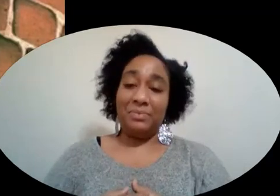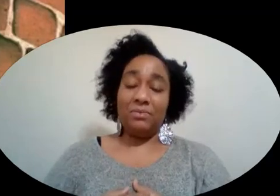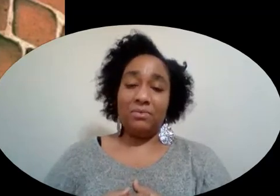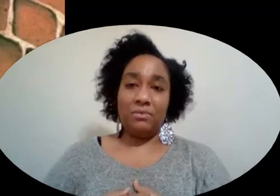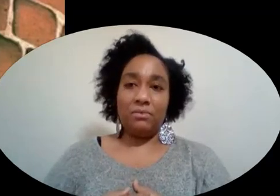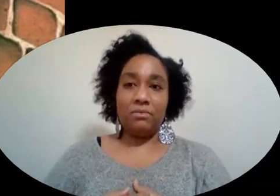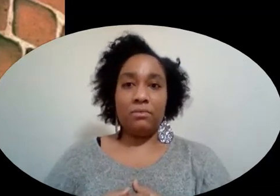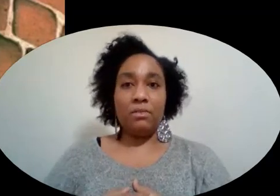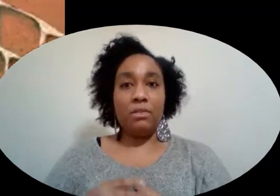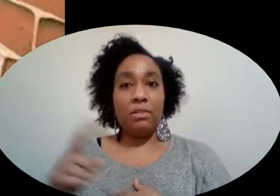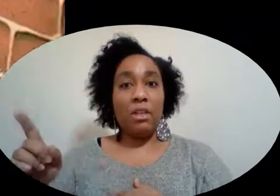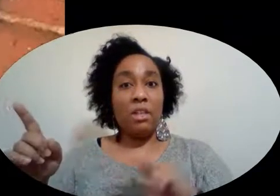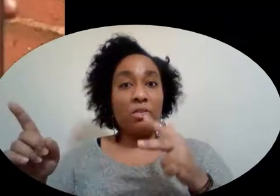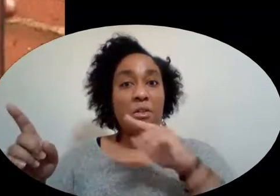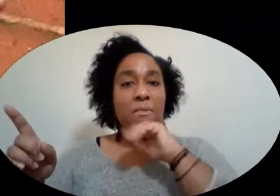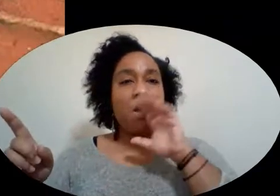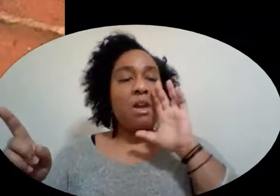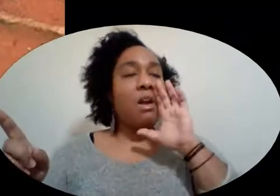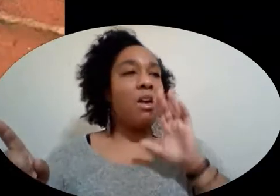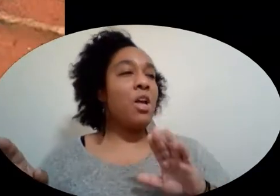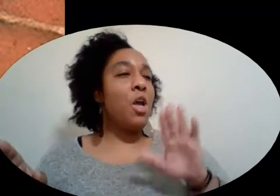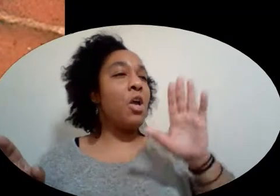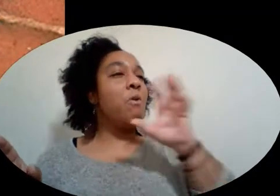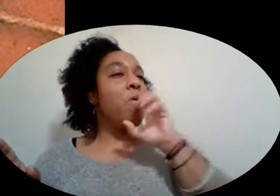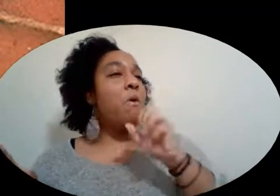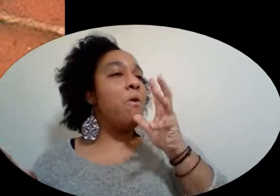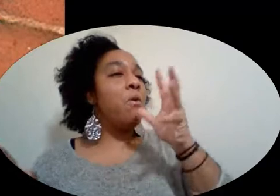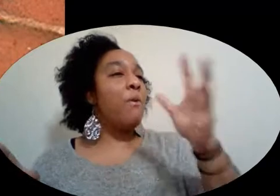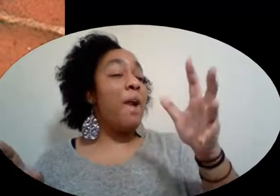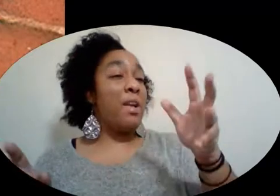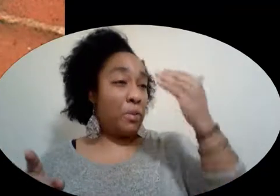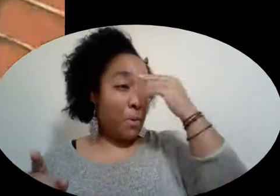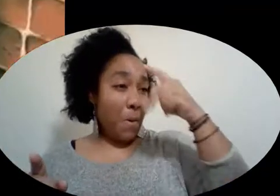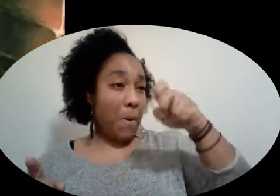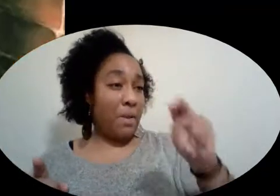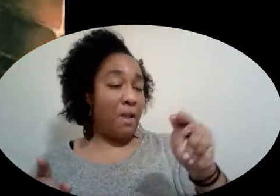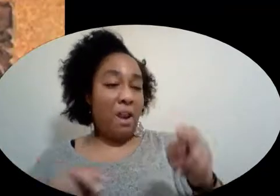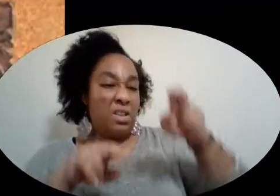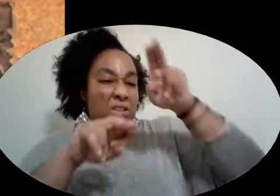Then the third little pig yelled And your old granny can sit on a bed